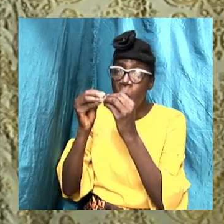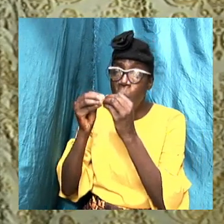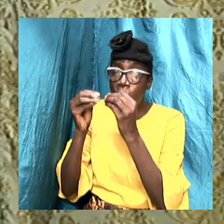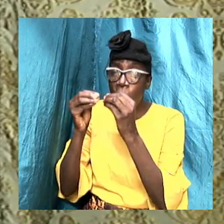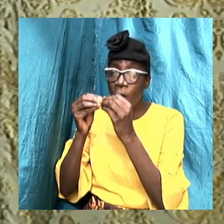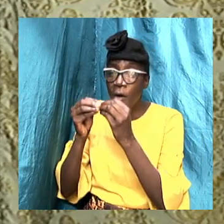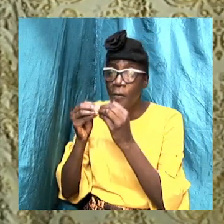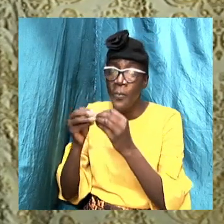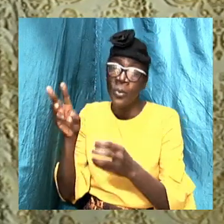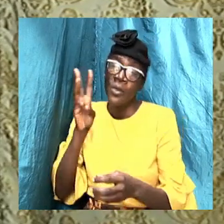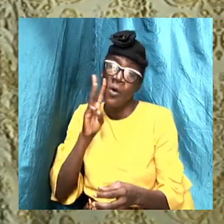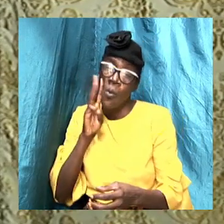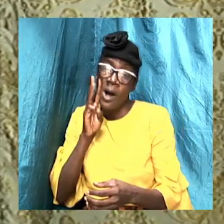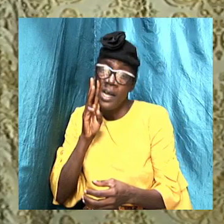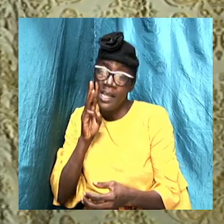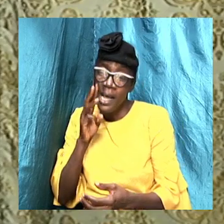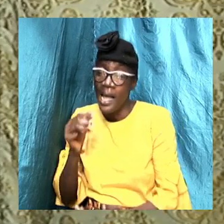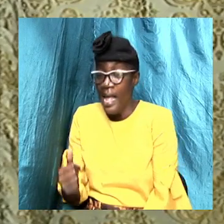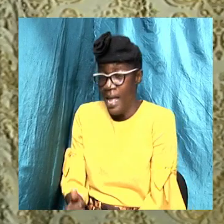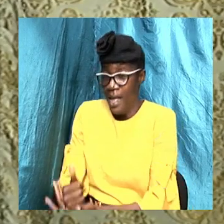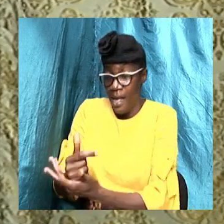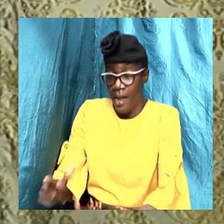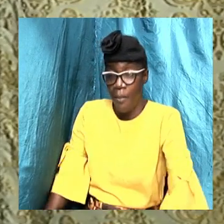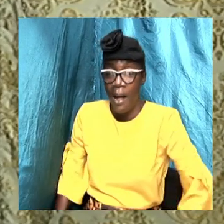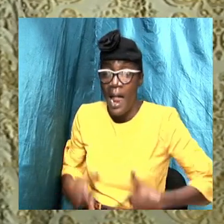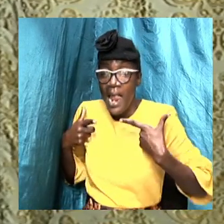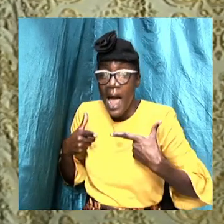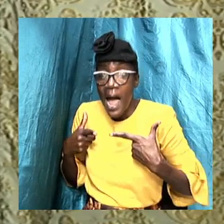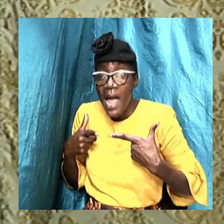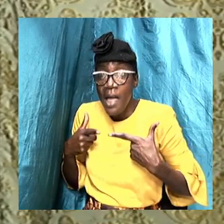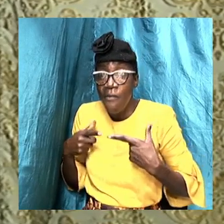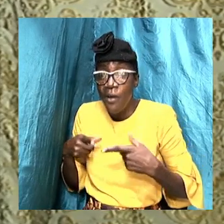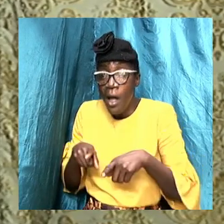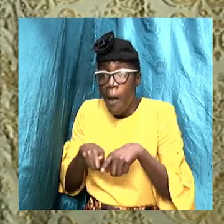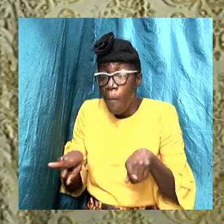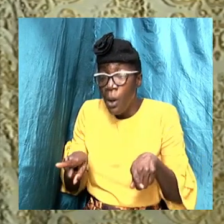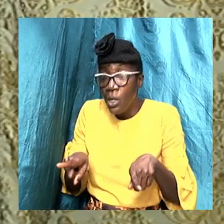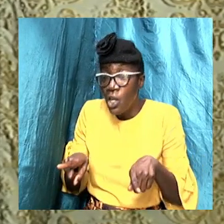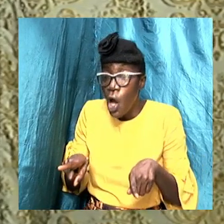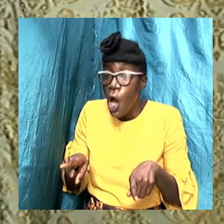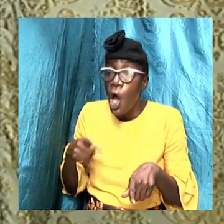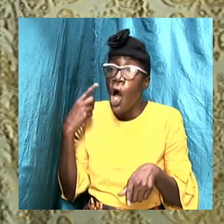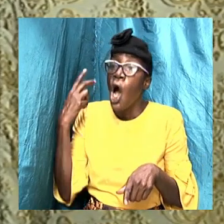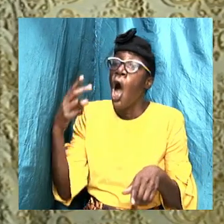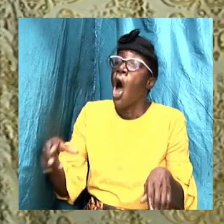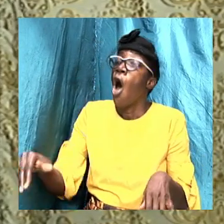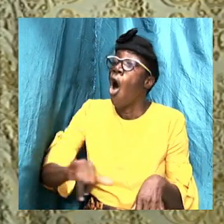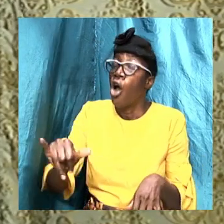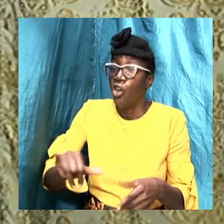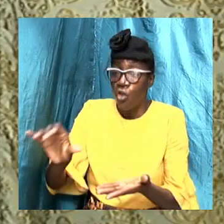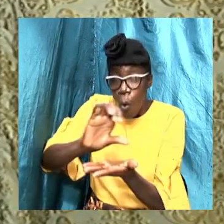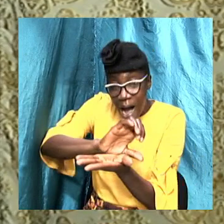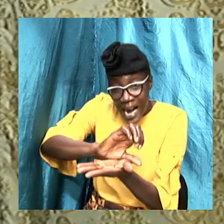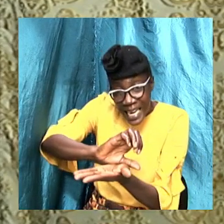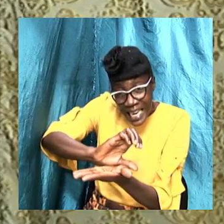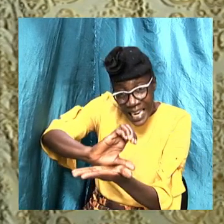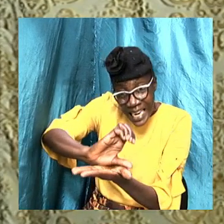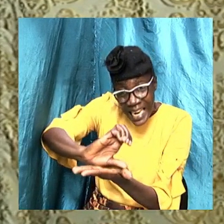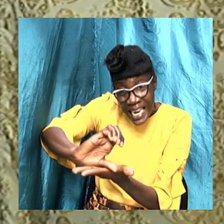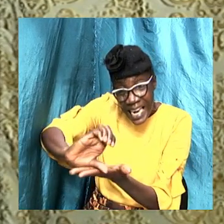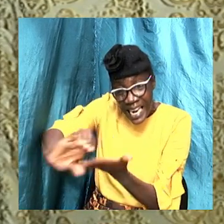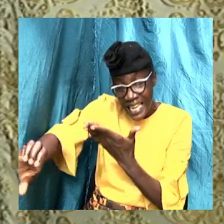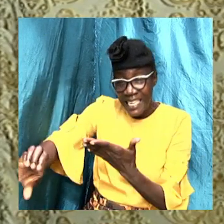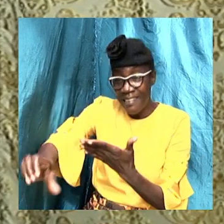Water does sustain life. But is it also a cleansing agent. And the God of the